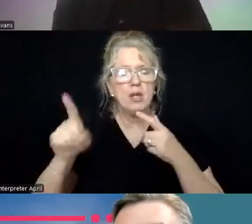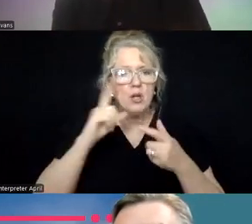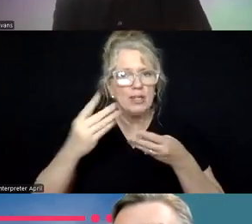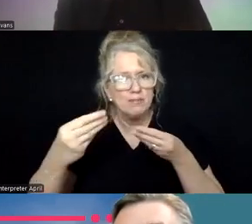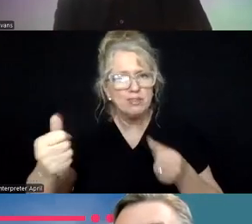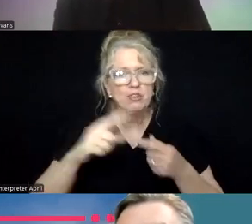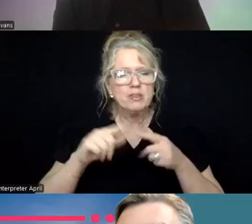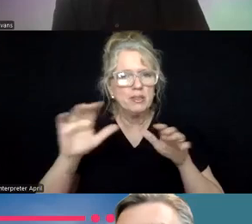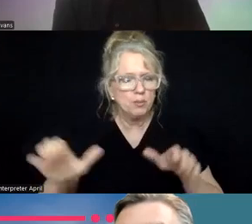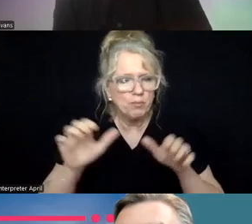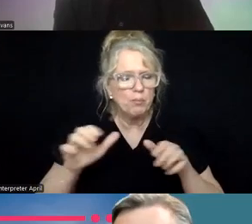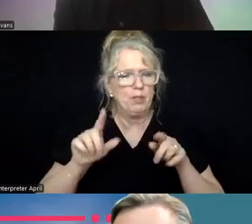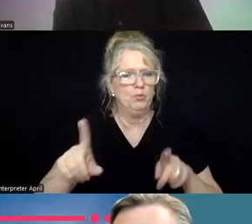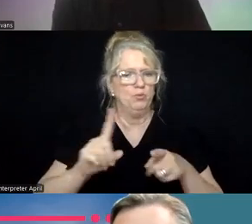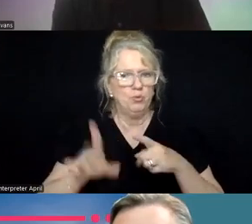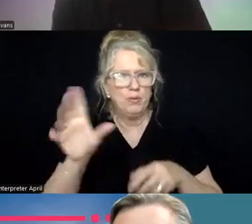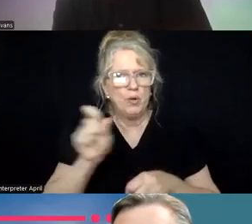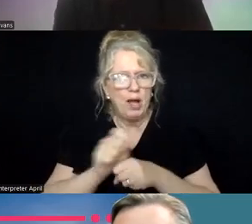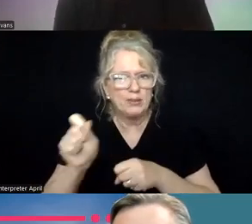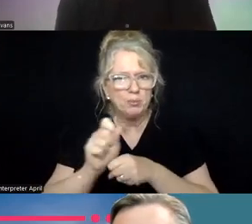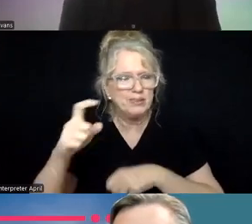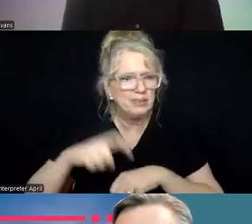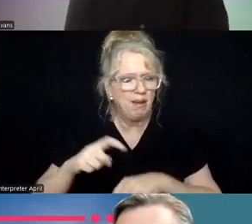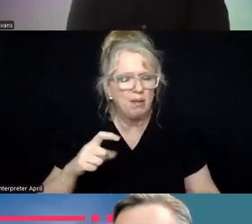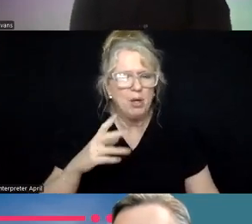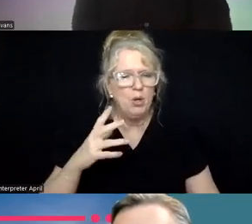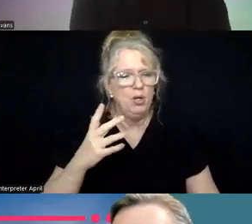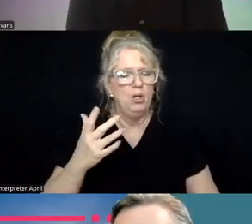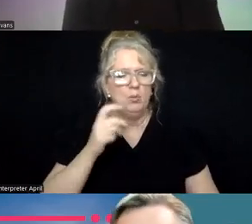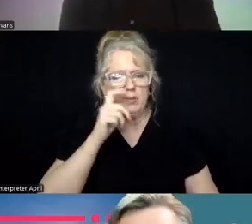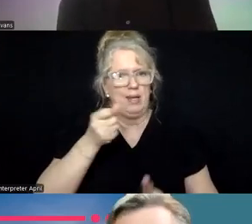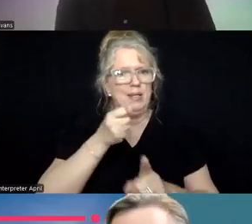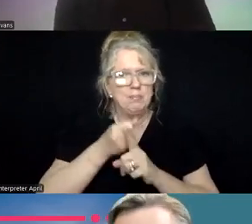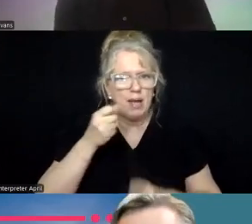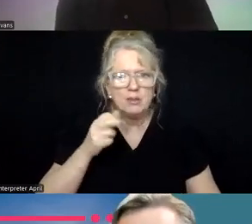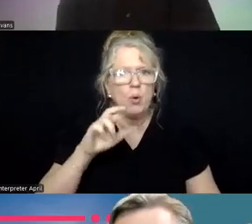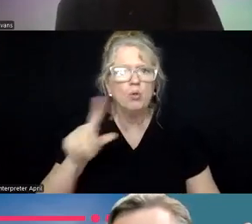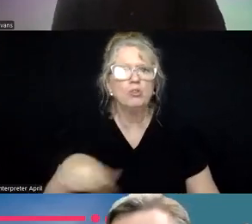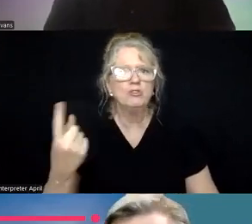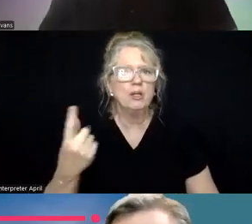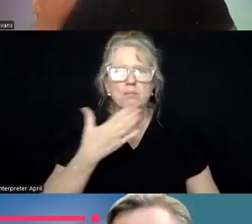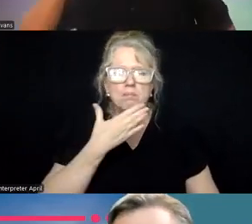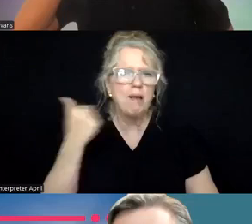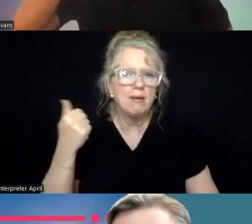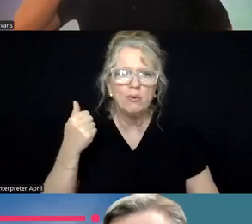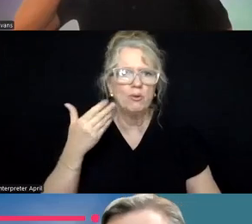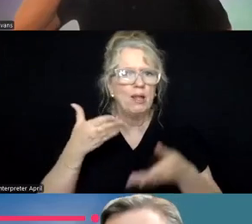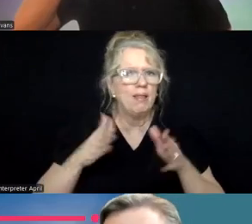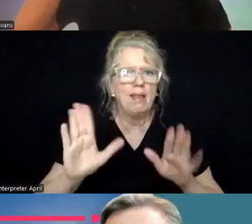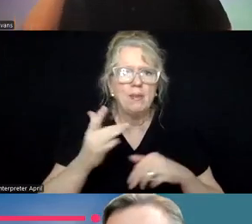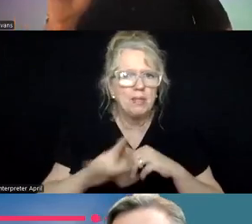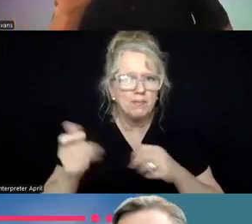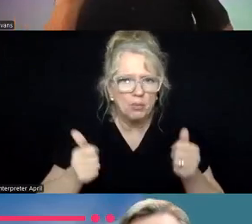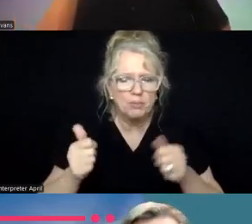and performance during their occupancy time, um, without impacting that? Or do you just, is it better to just let them be available?